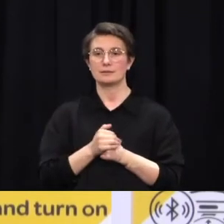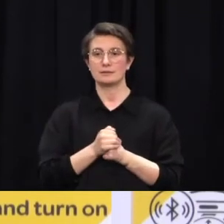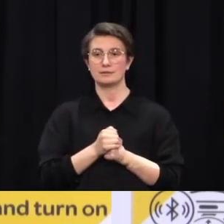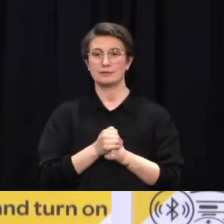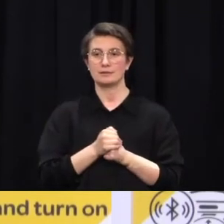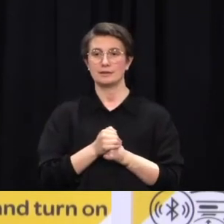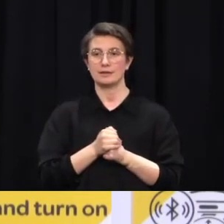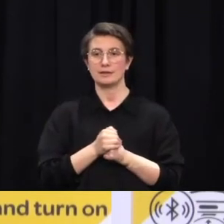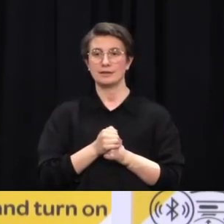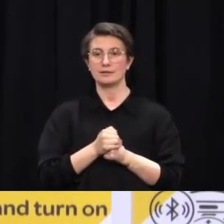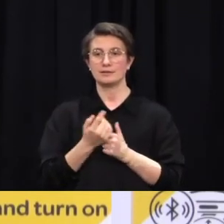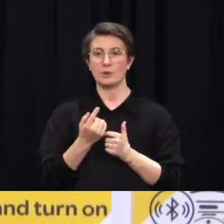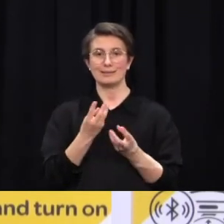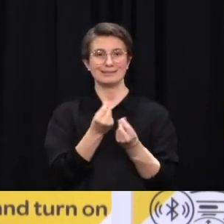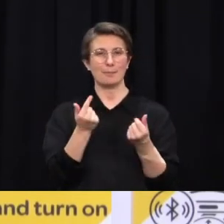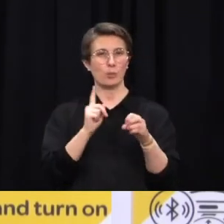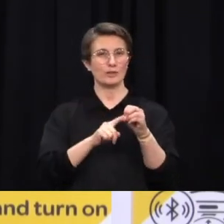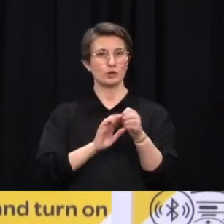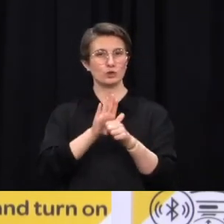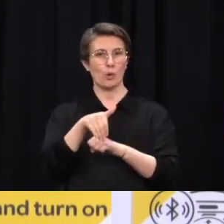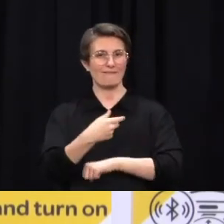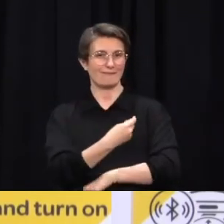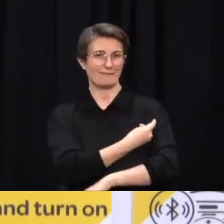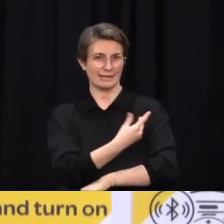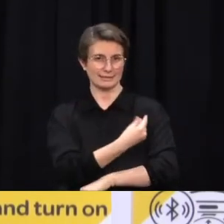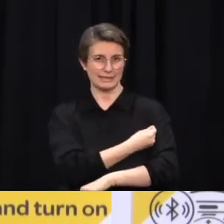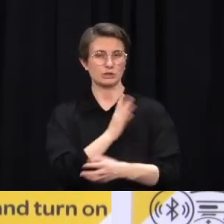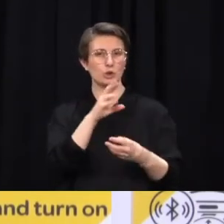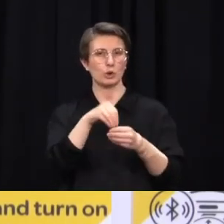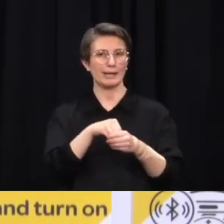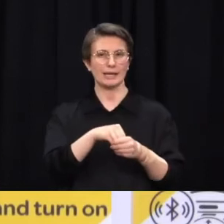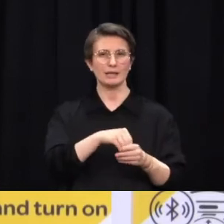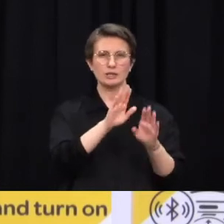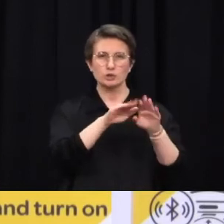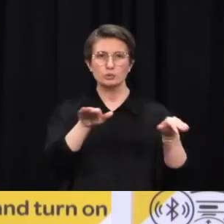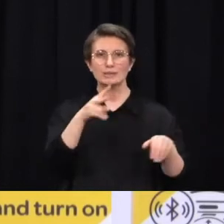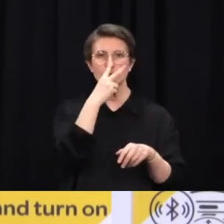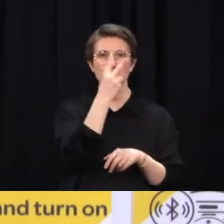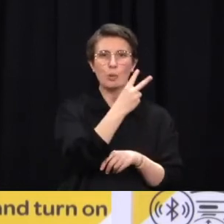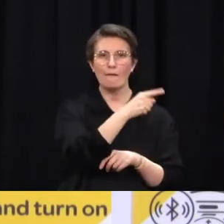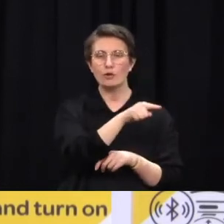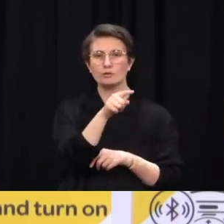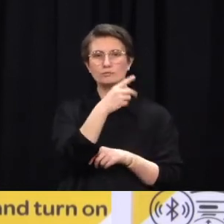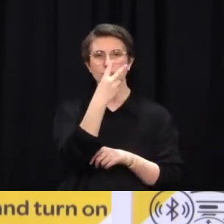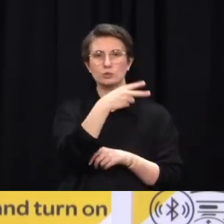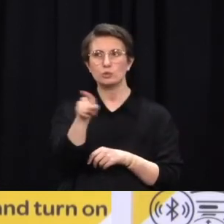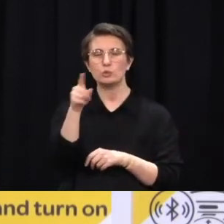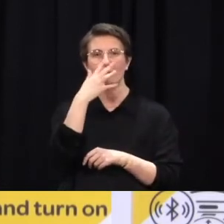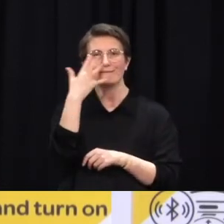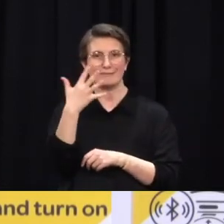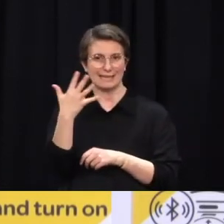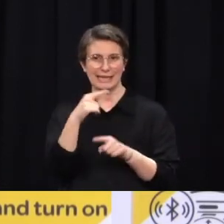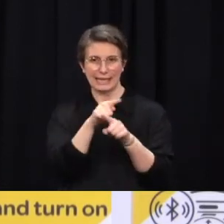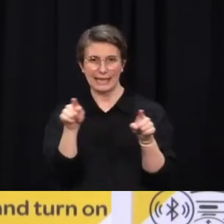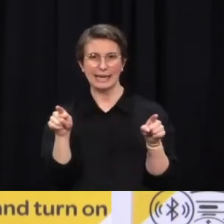who were coming in for vaccines. What's your advice for them? Is that more of a DHB issue? And also, are you happy